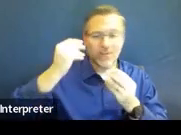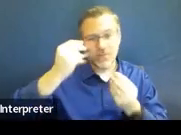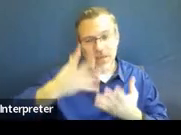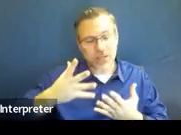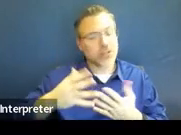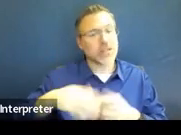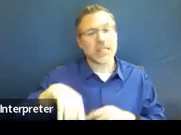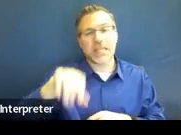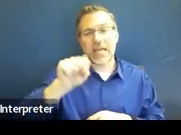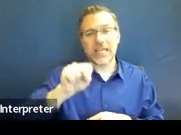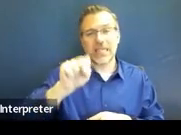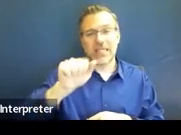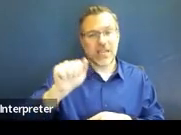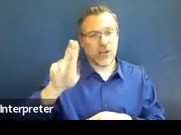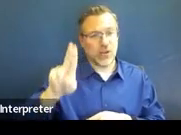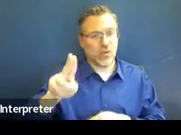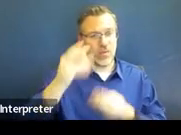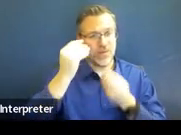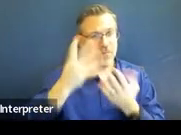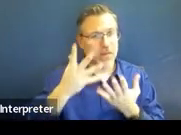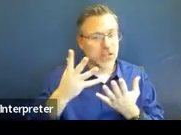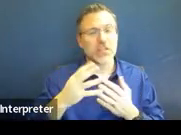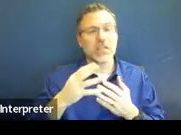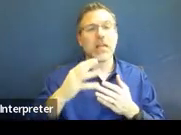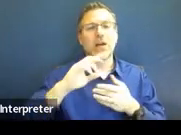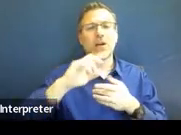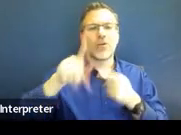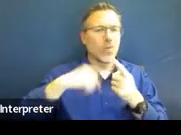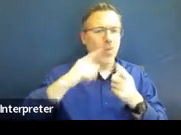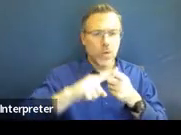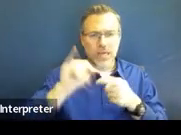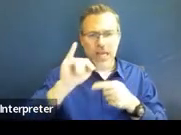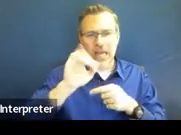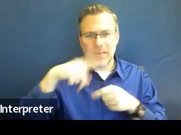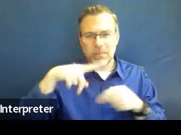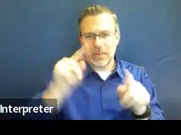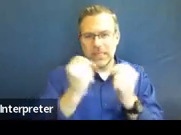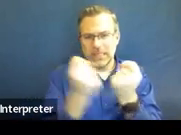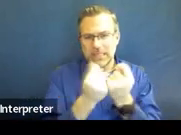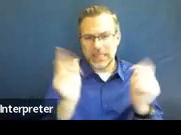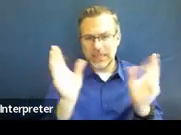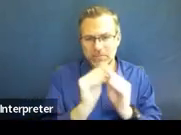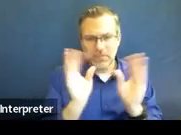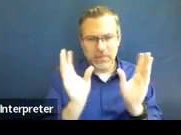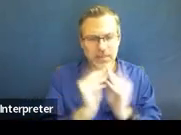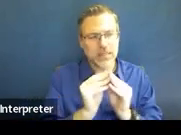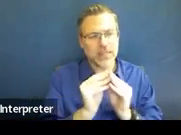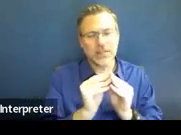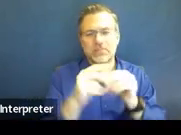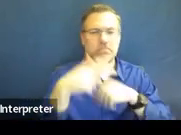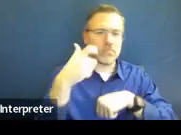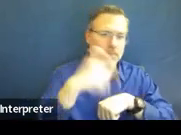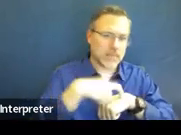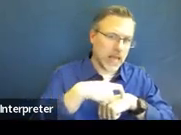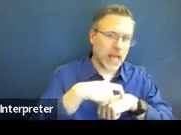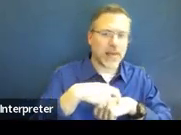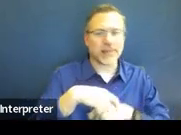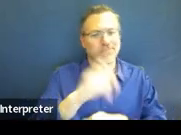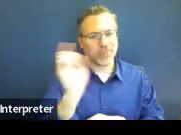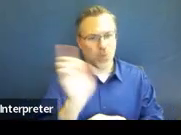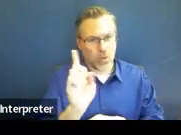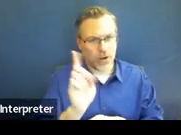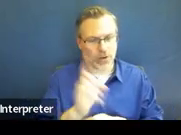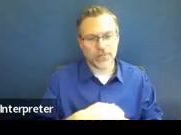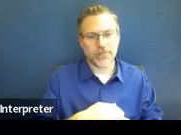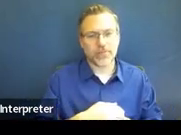to want to record the date of the IEP team meeting, the time, and the location. This is also the part of the advanced written